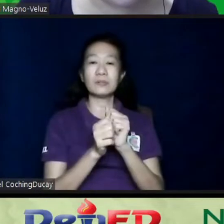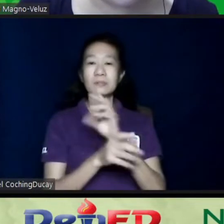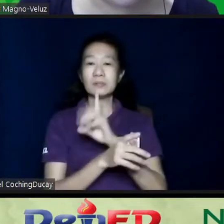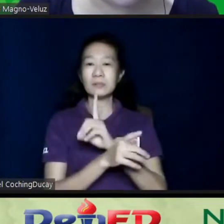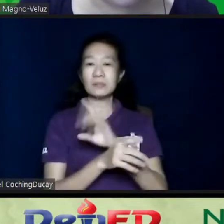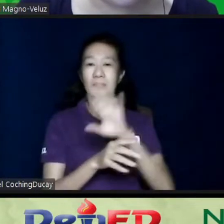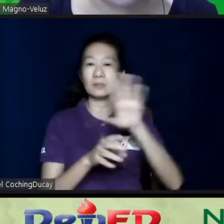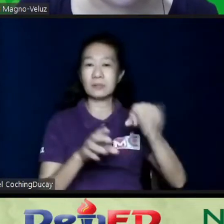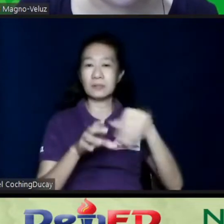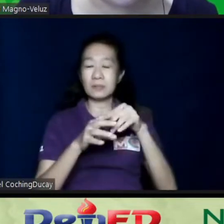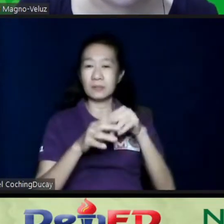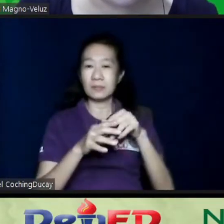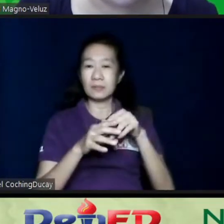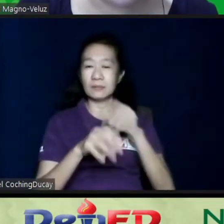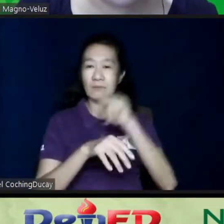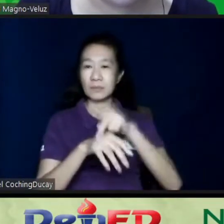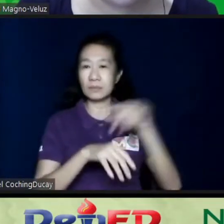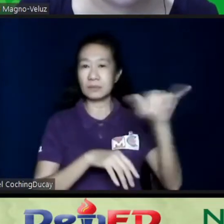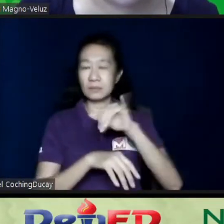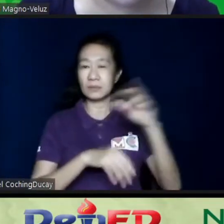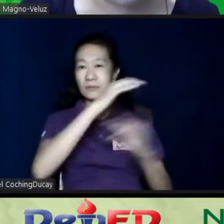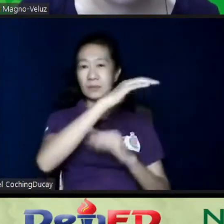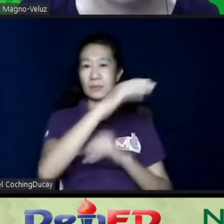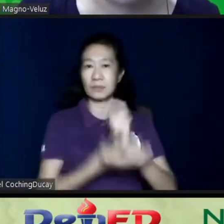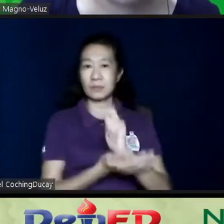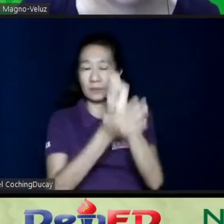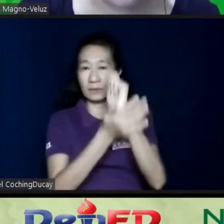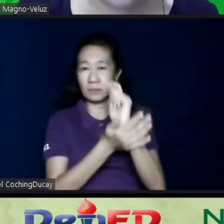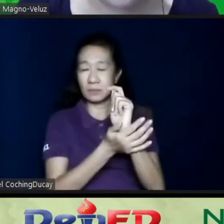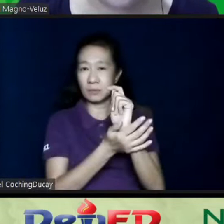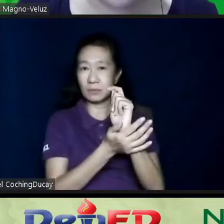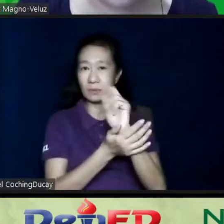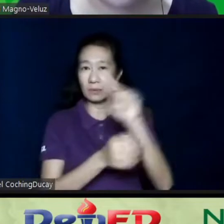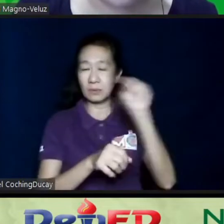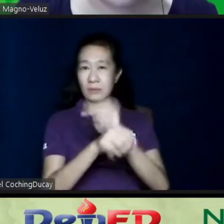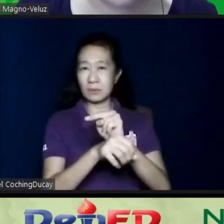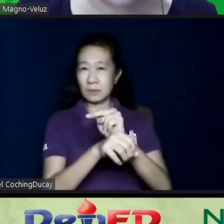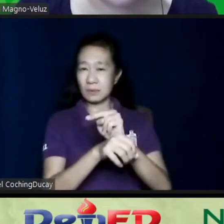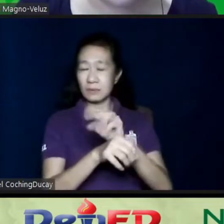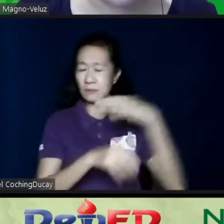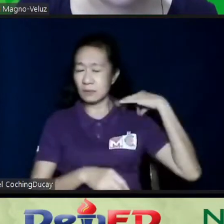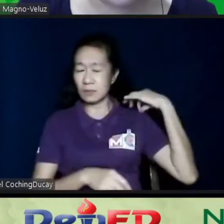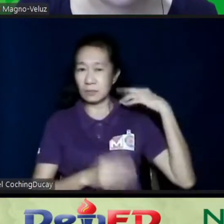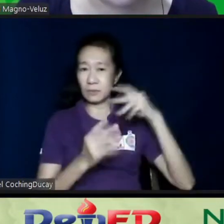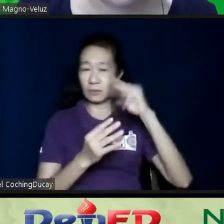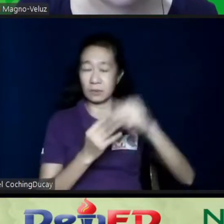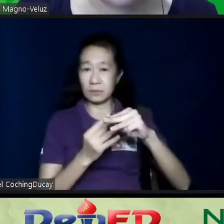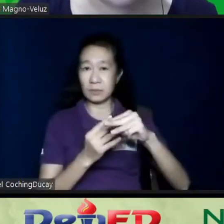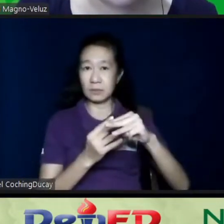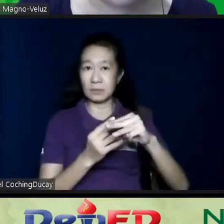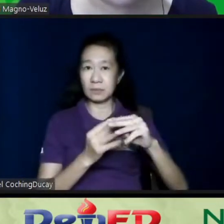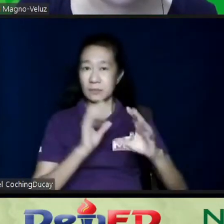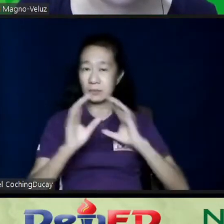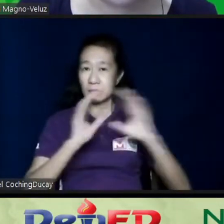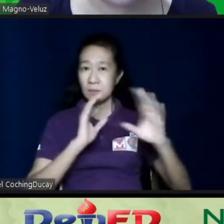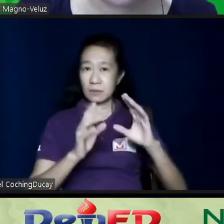As co-founder of TerraFree, a national volunteer program, he coordinated the development and